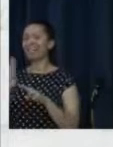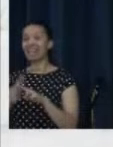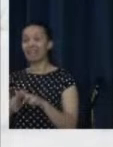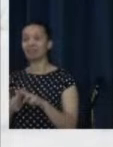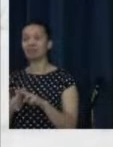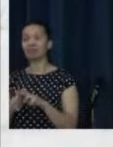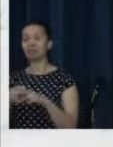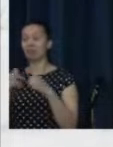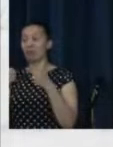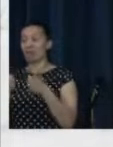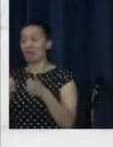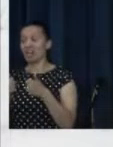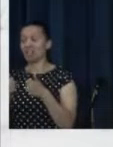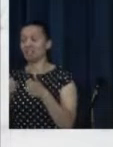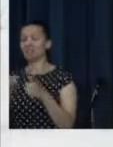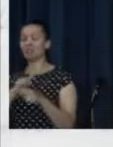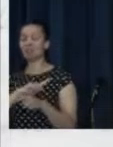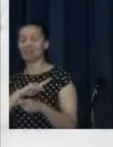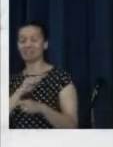it is for you.